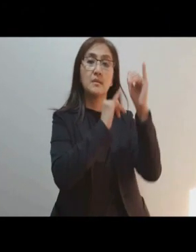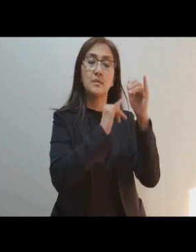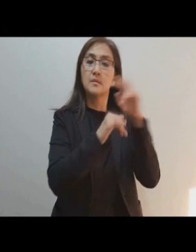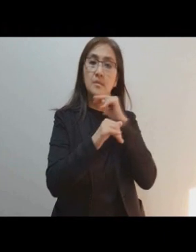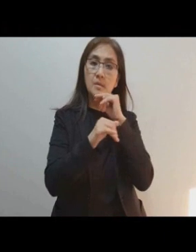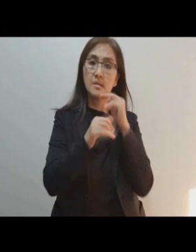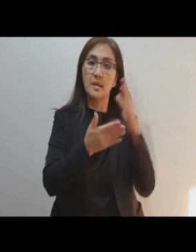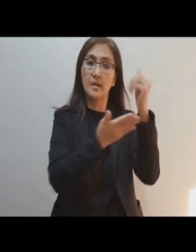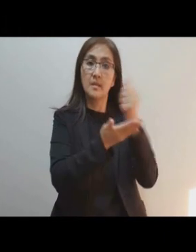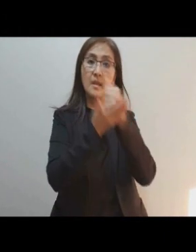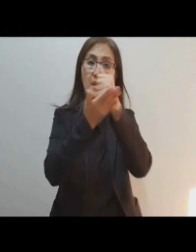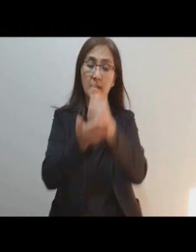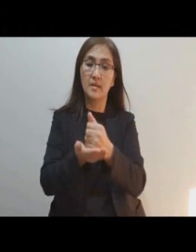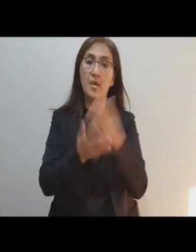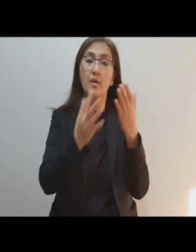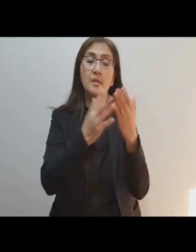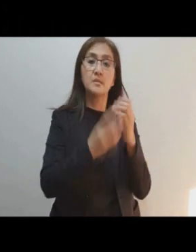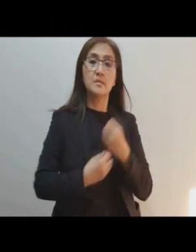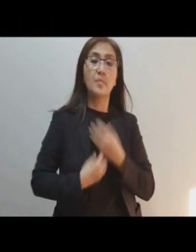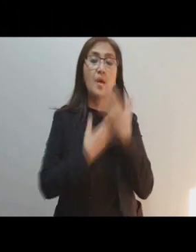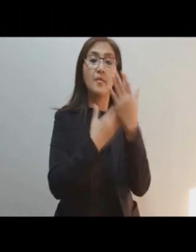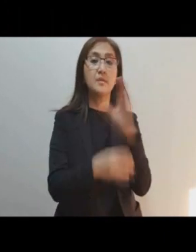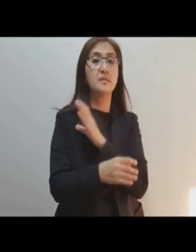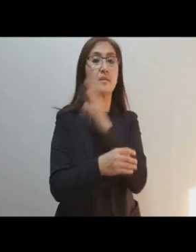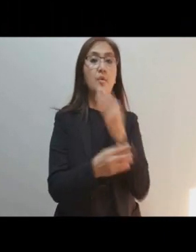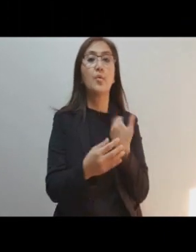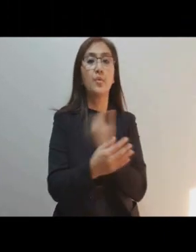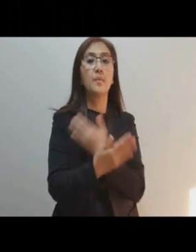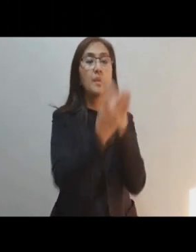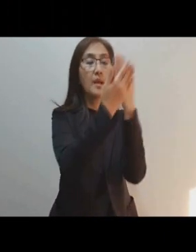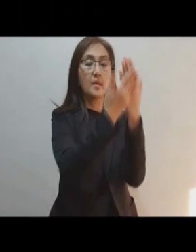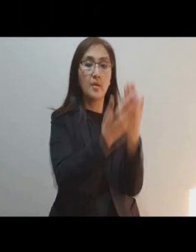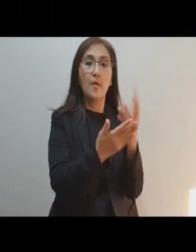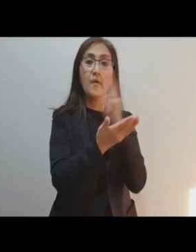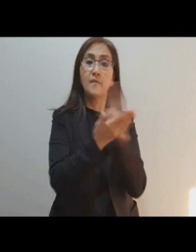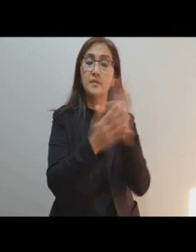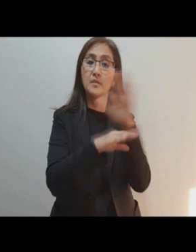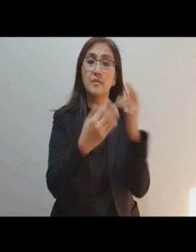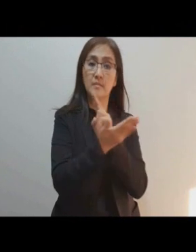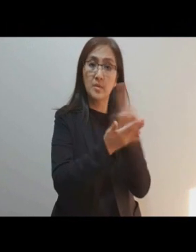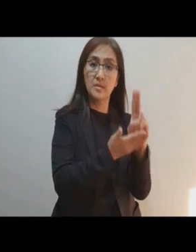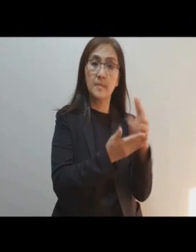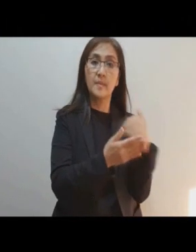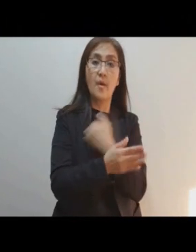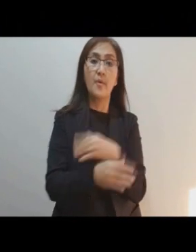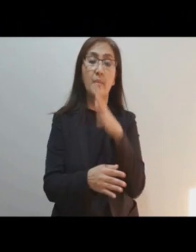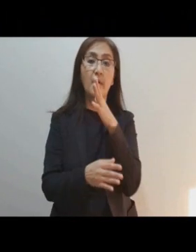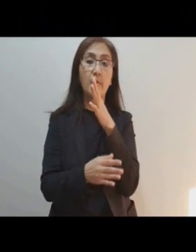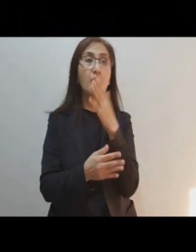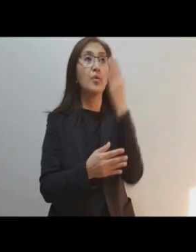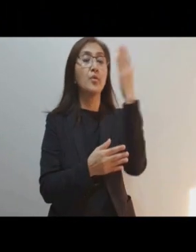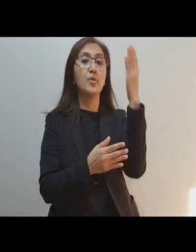unaided. Inspired with this confidence, we fly unto you, O Virgin of virgins, our Mother.